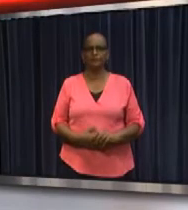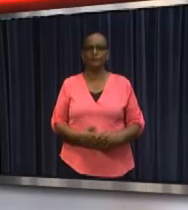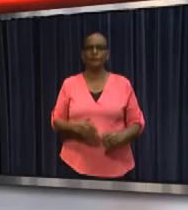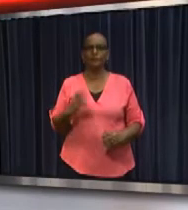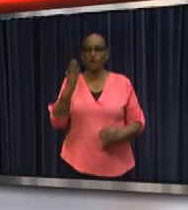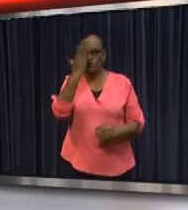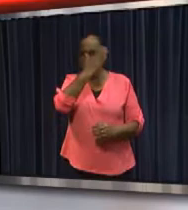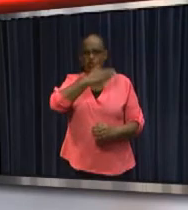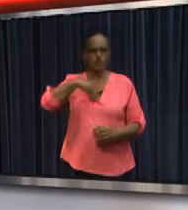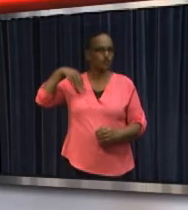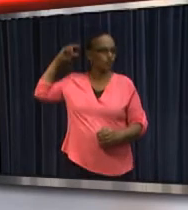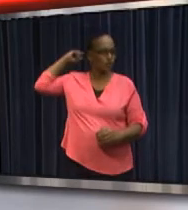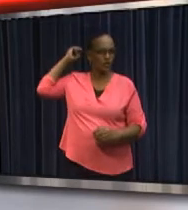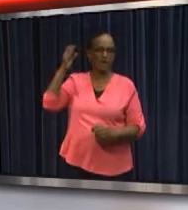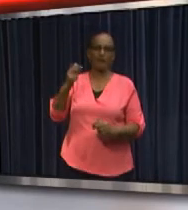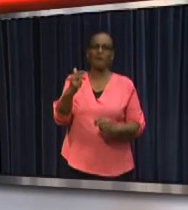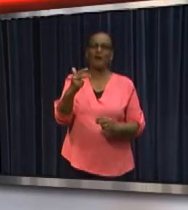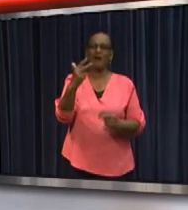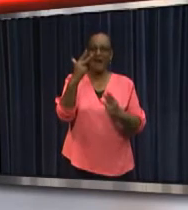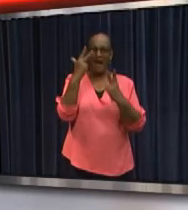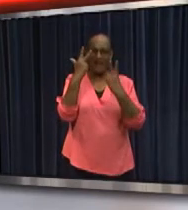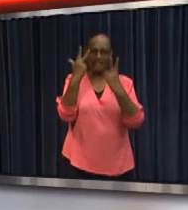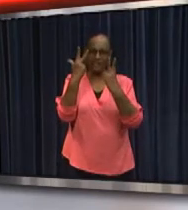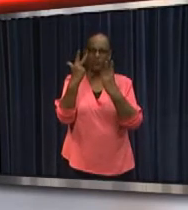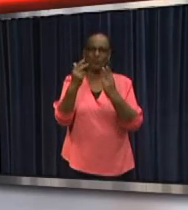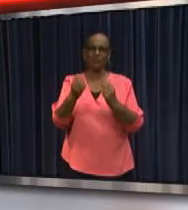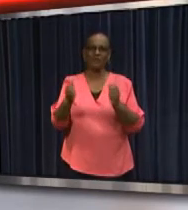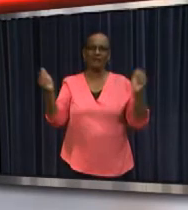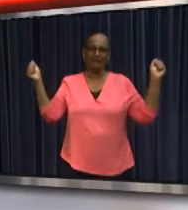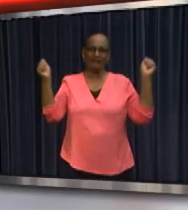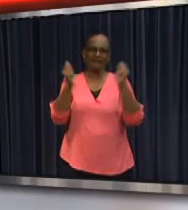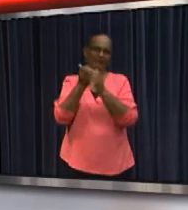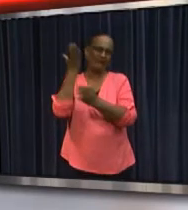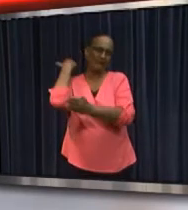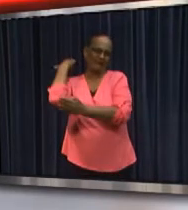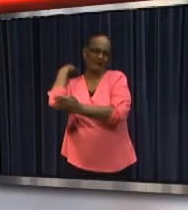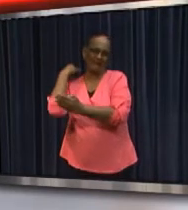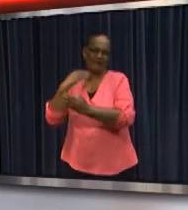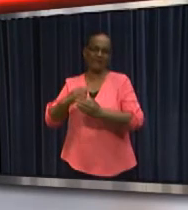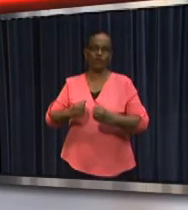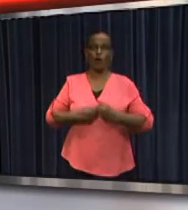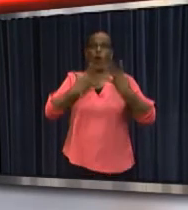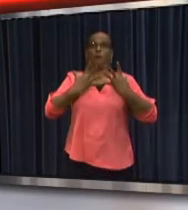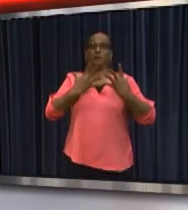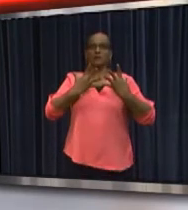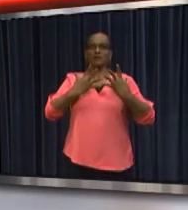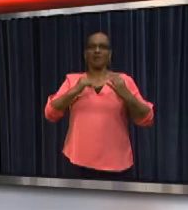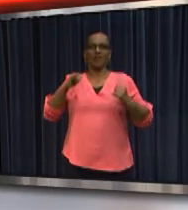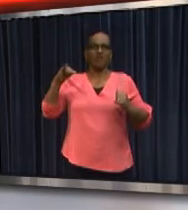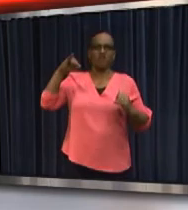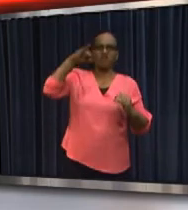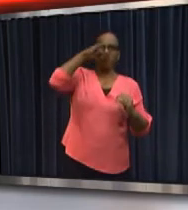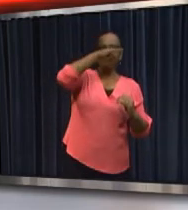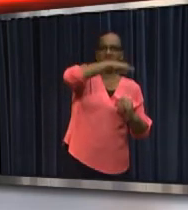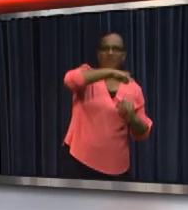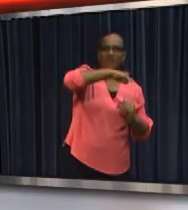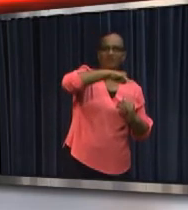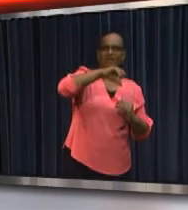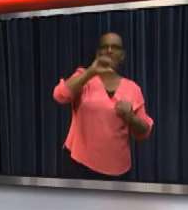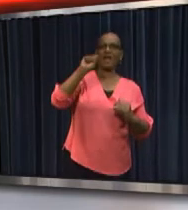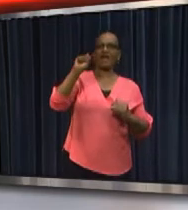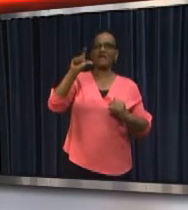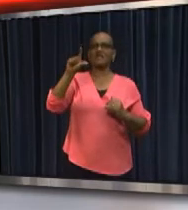28 years ago, Suriname was shocked early in the morning by the crash of a plane